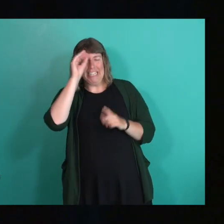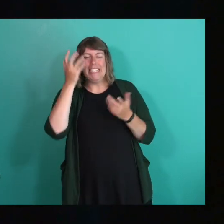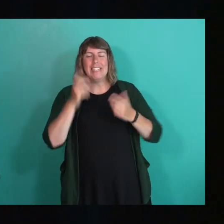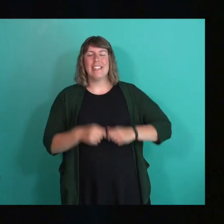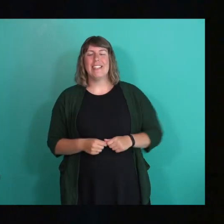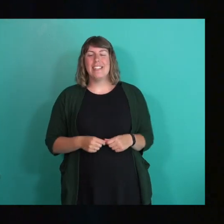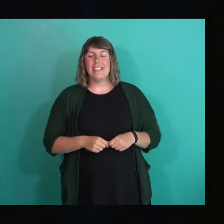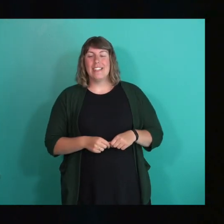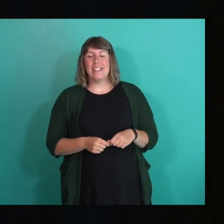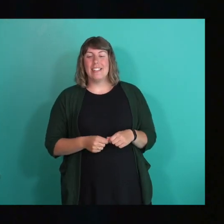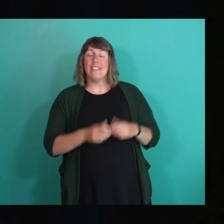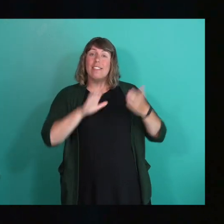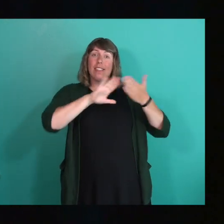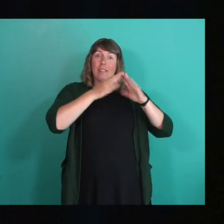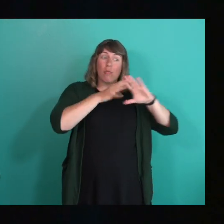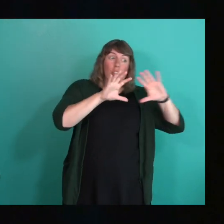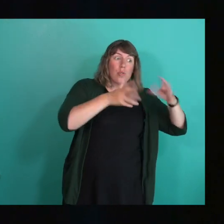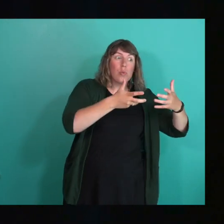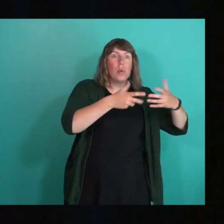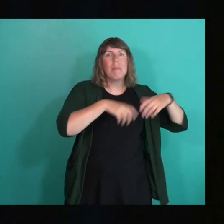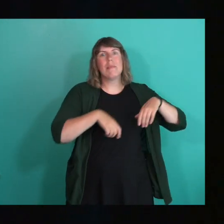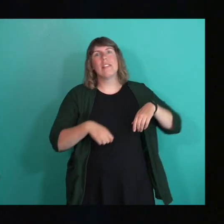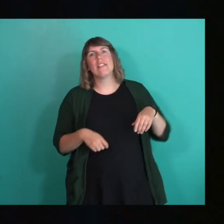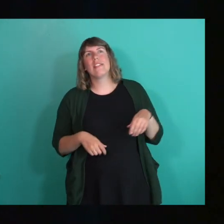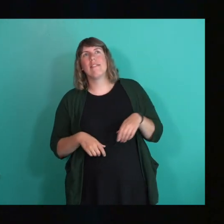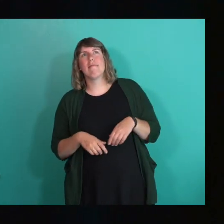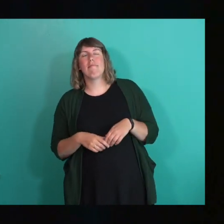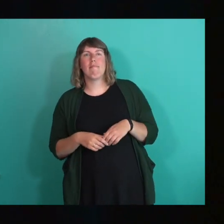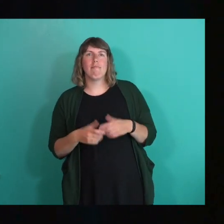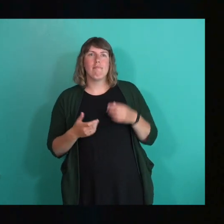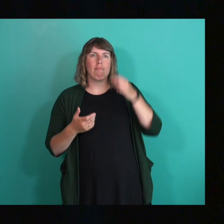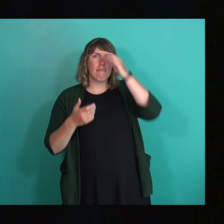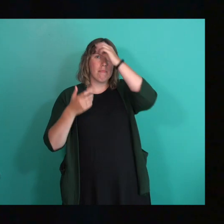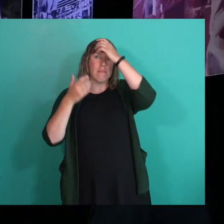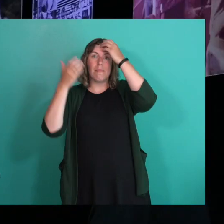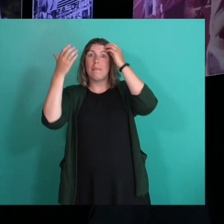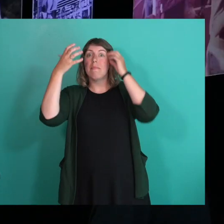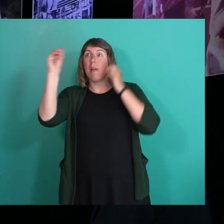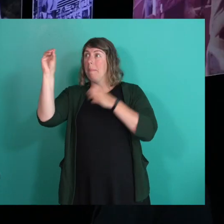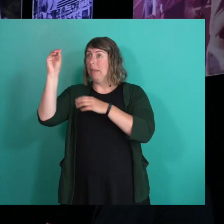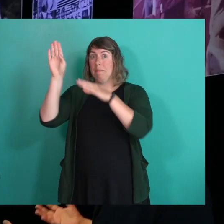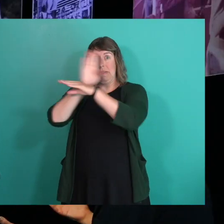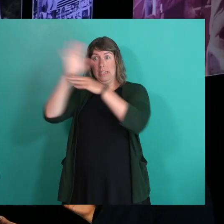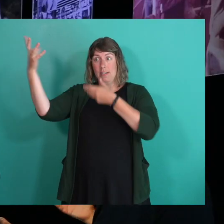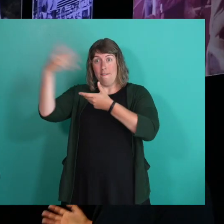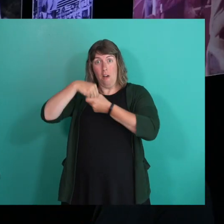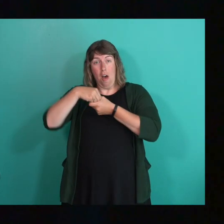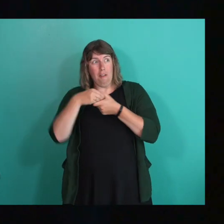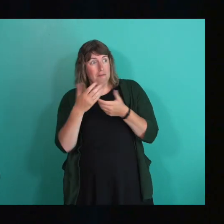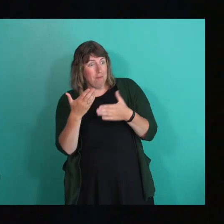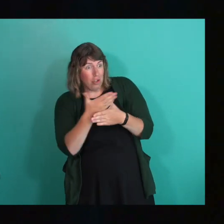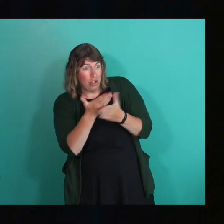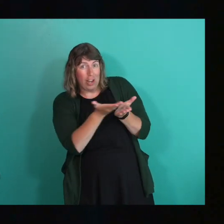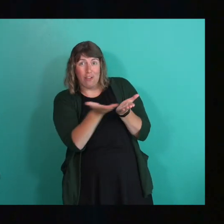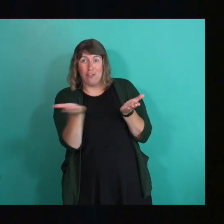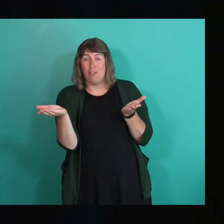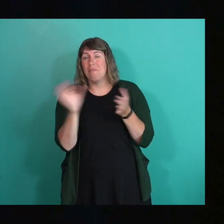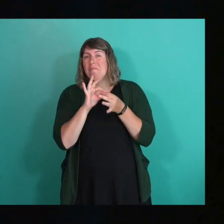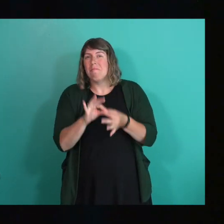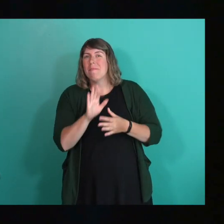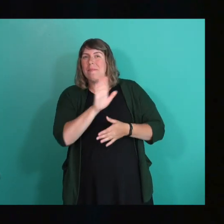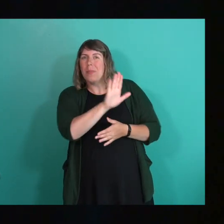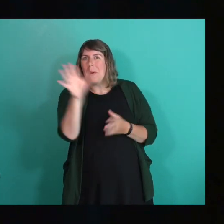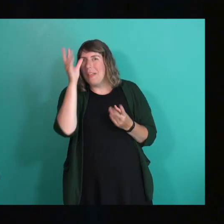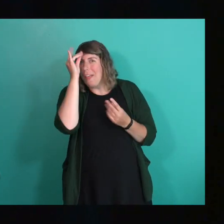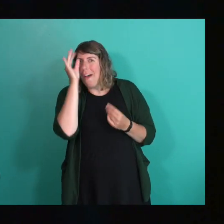everything about community groups to corporate participation. Does anybody want to share about some of